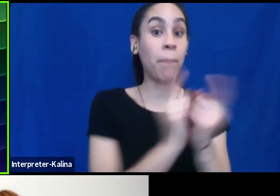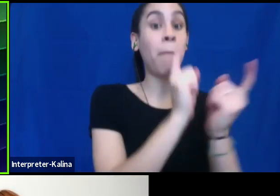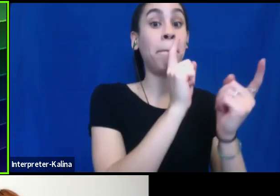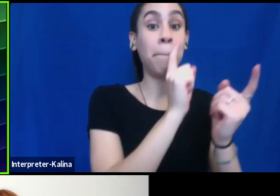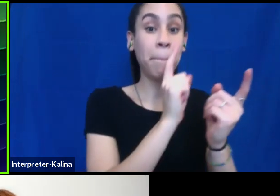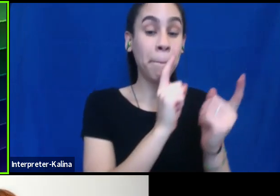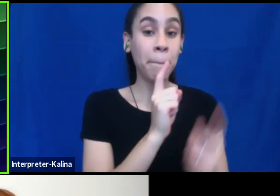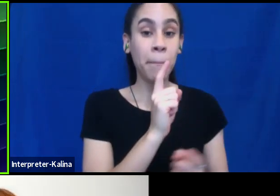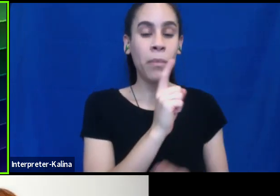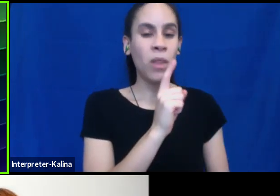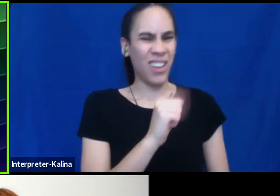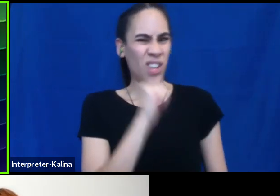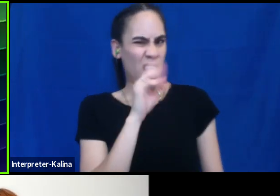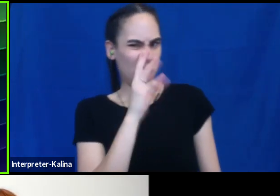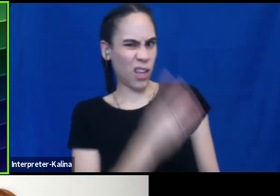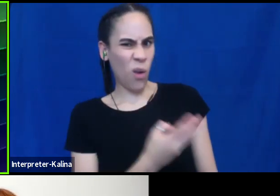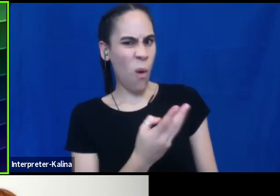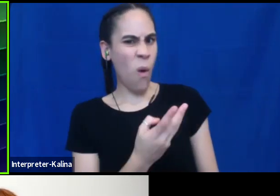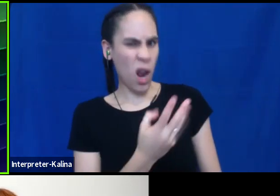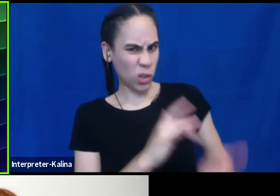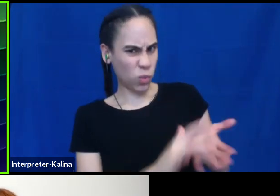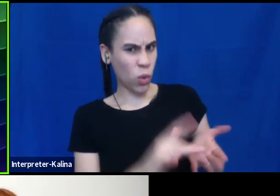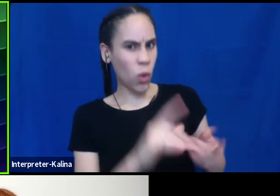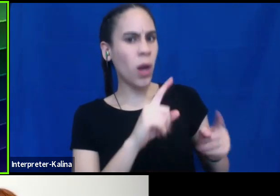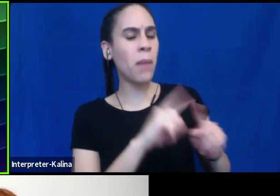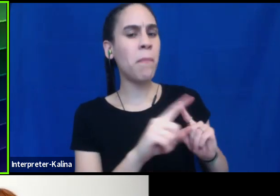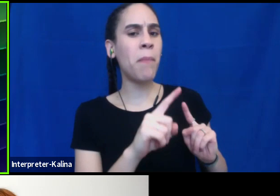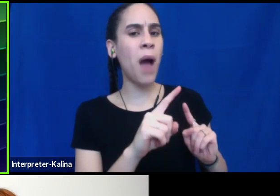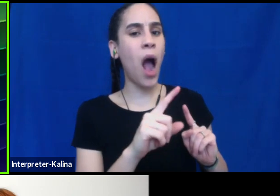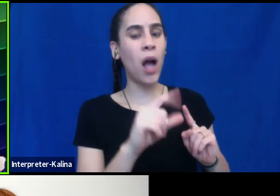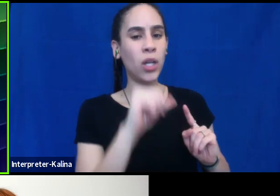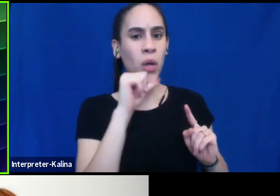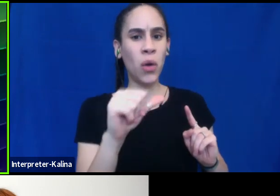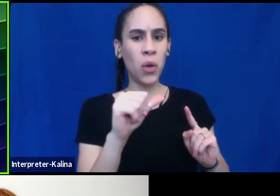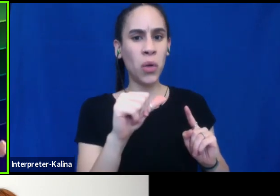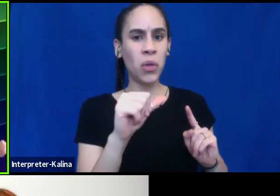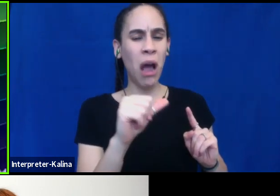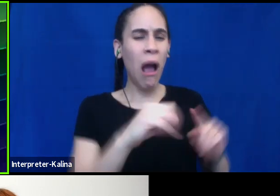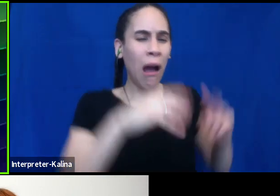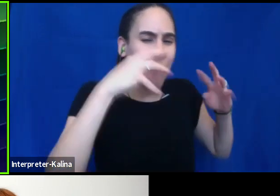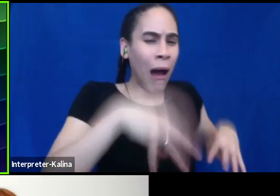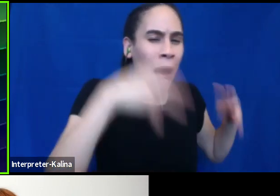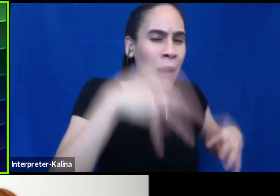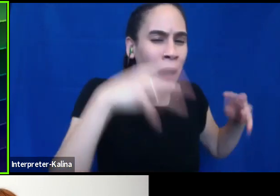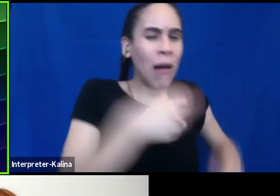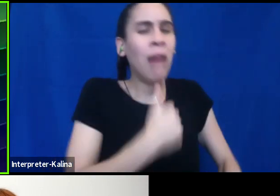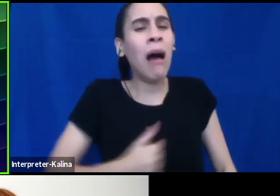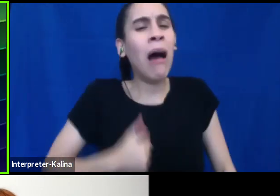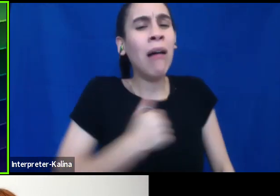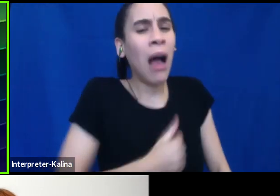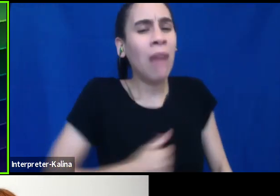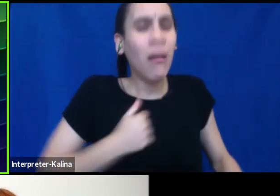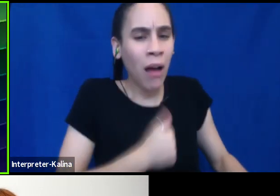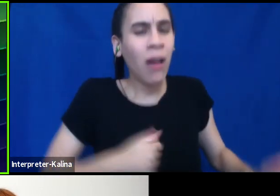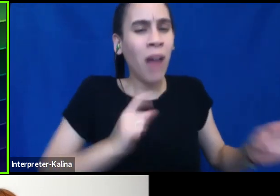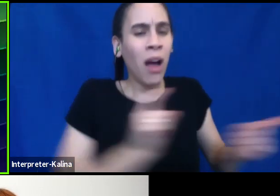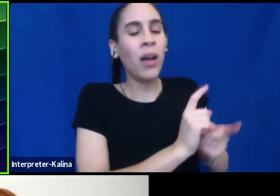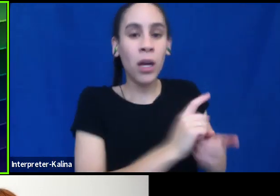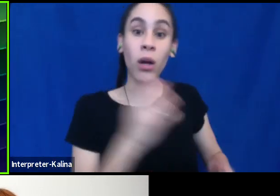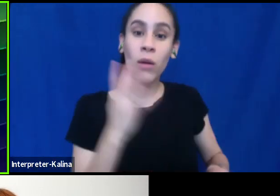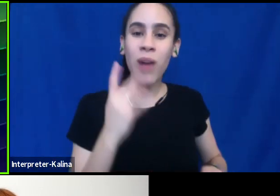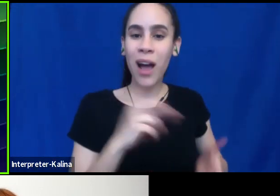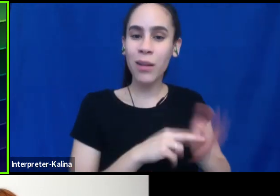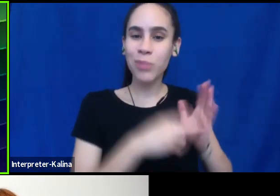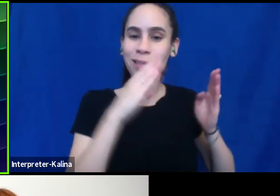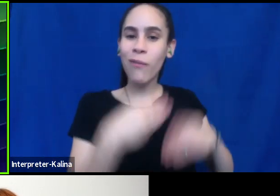just ignore them cause that's rude, but you're not going to like, you know, start sobbing on their shoes and overly apologizing. Cause then all of a sudden it's about you, right?